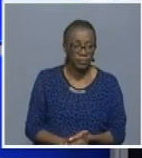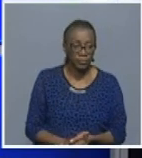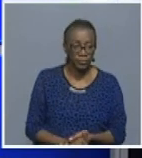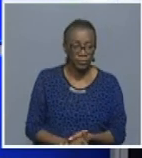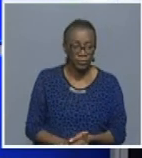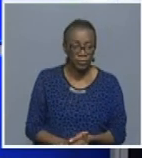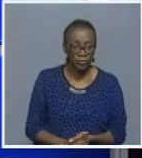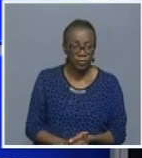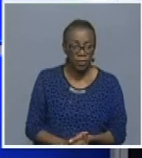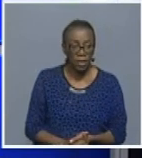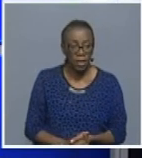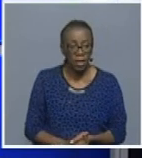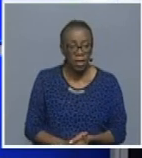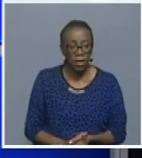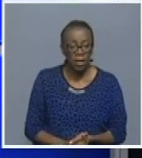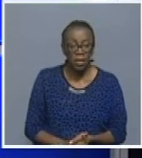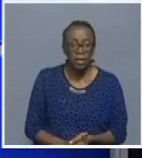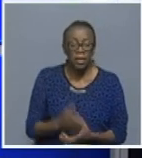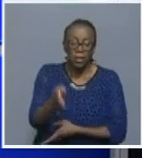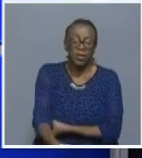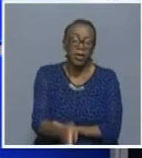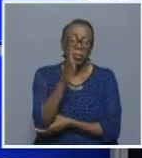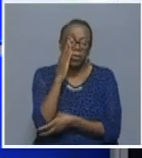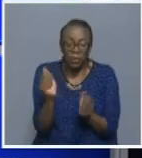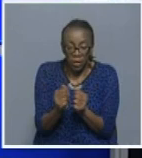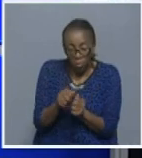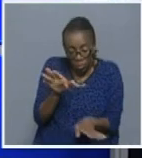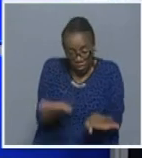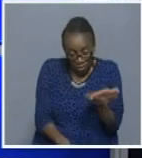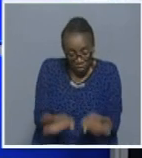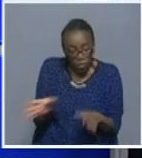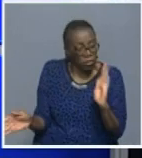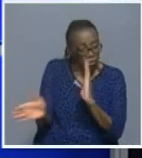open with Zambia, only for the movement of trucks.